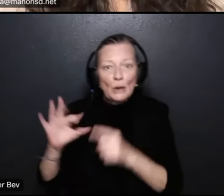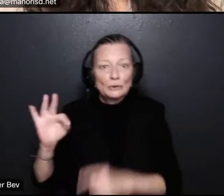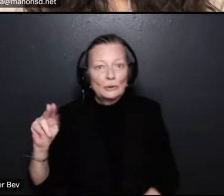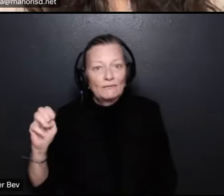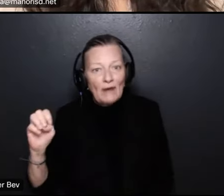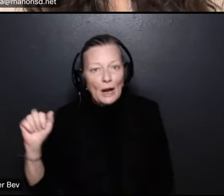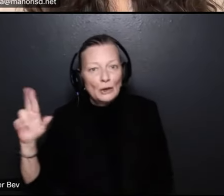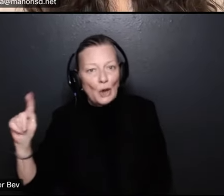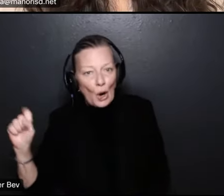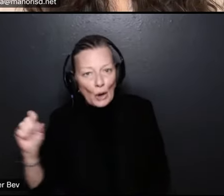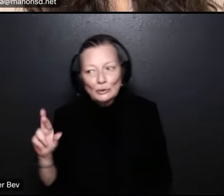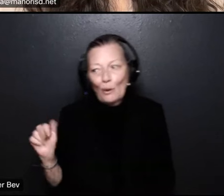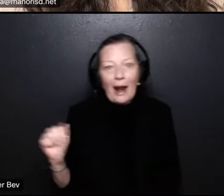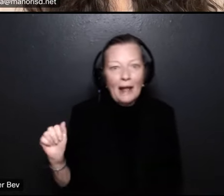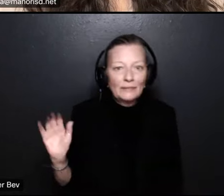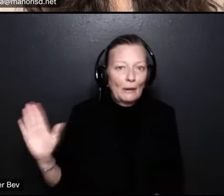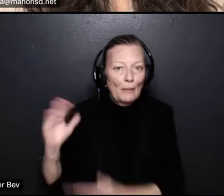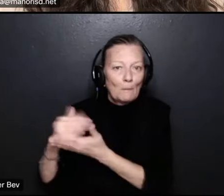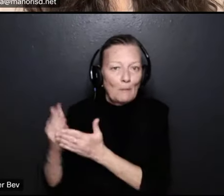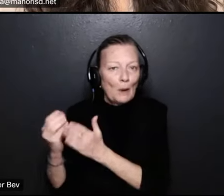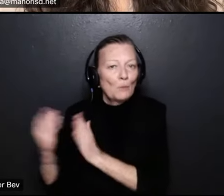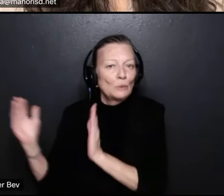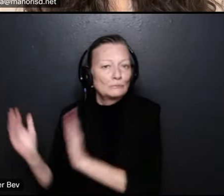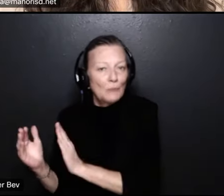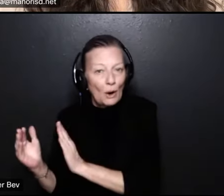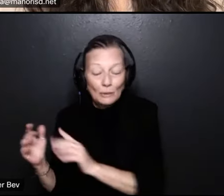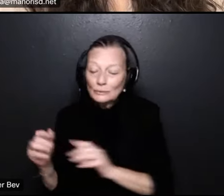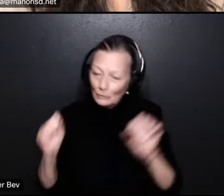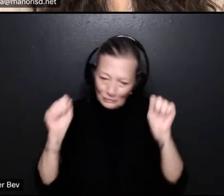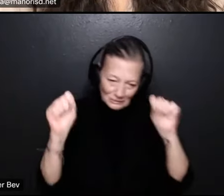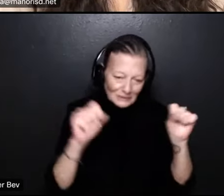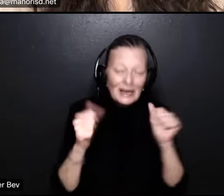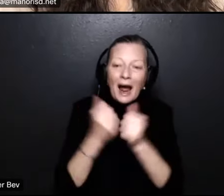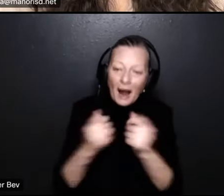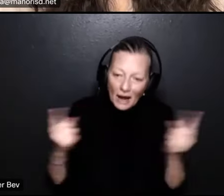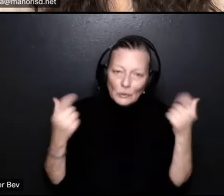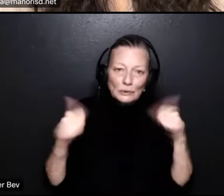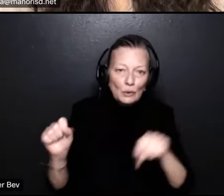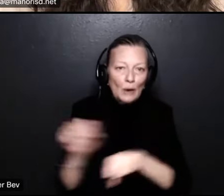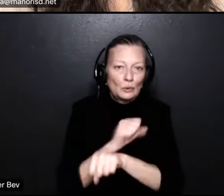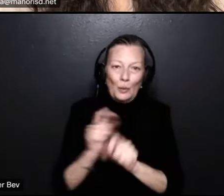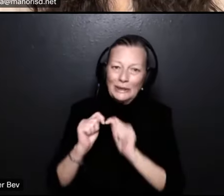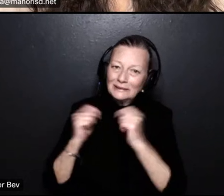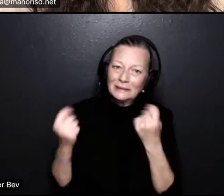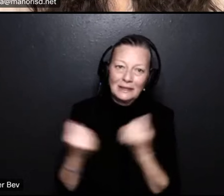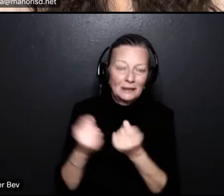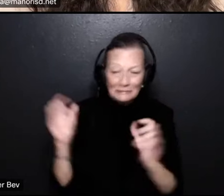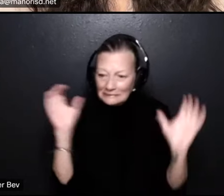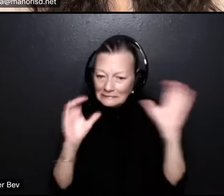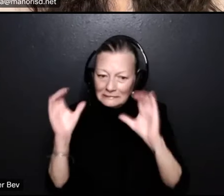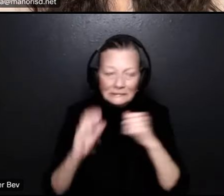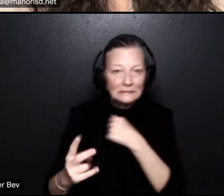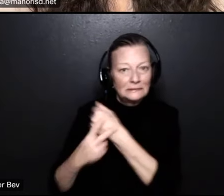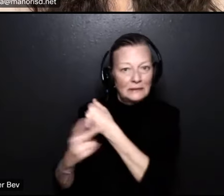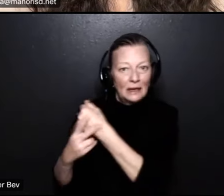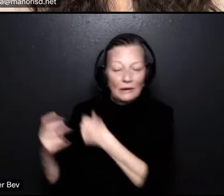smaller in size so yes everybody is is trying to work together as a team to try to find the savings to ensure we have